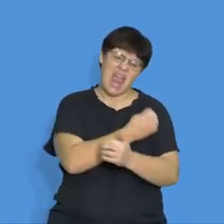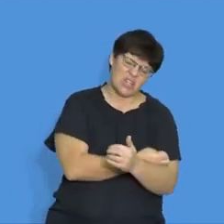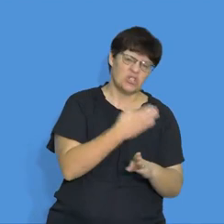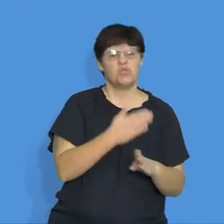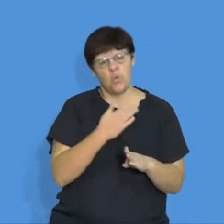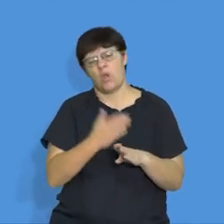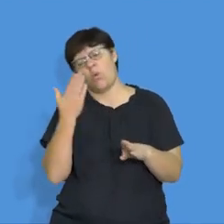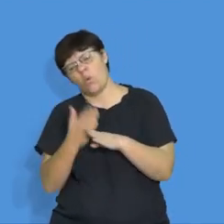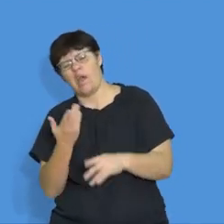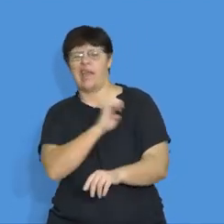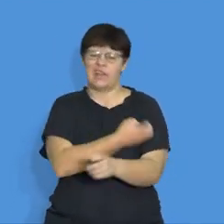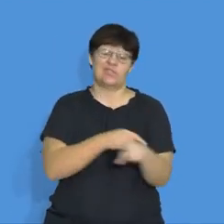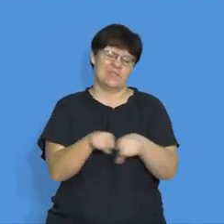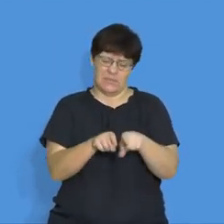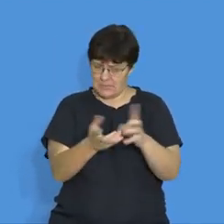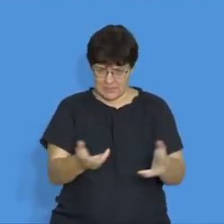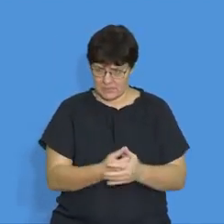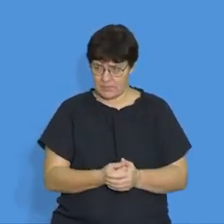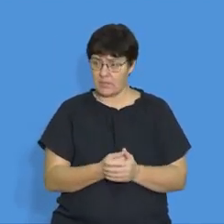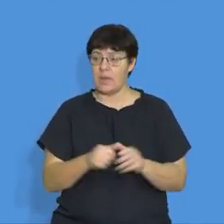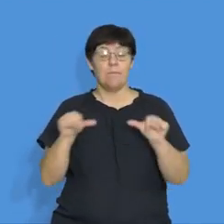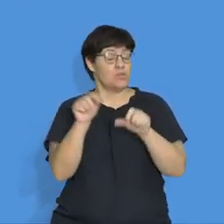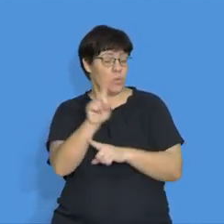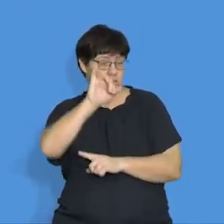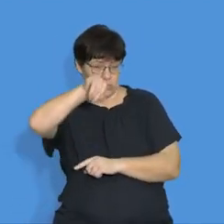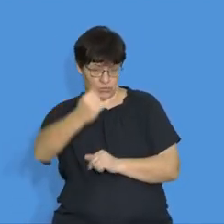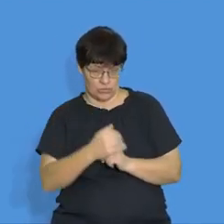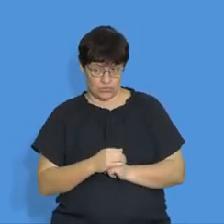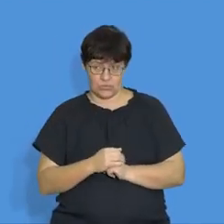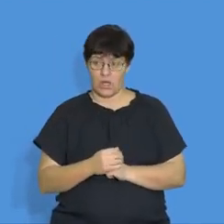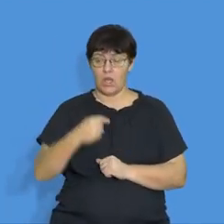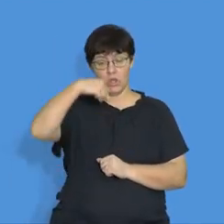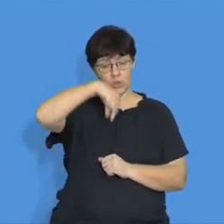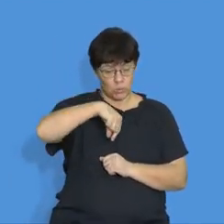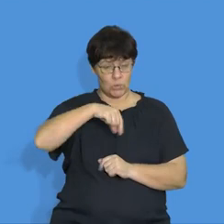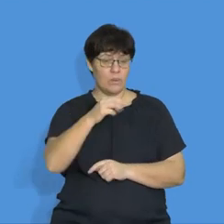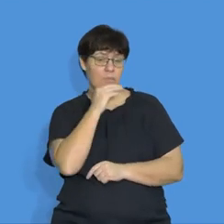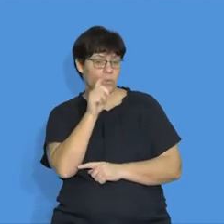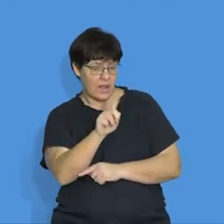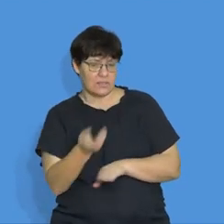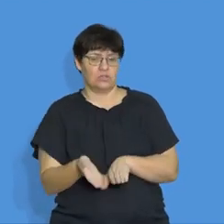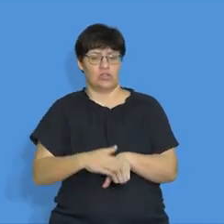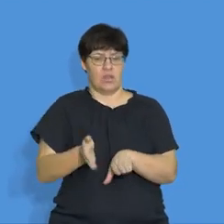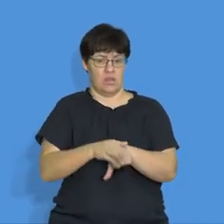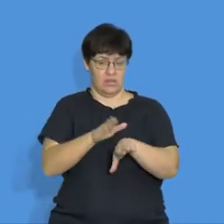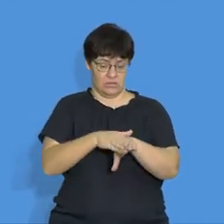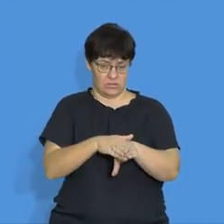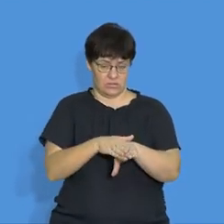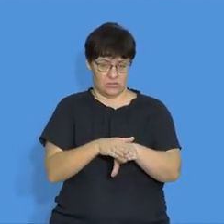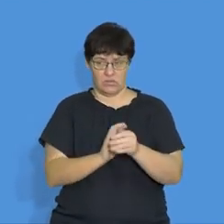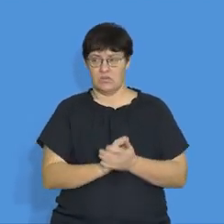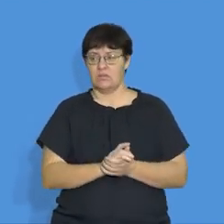is measured in joules, while Q stands for charge. So by definition, again,